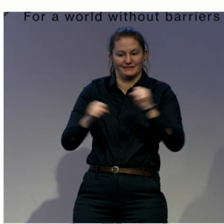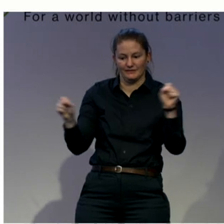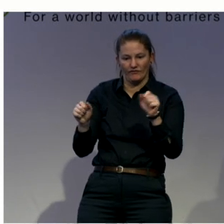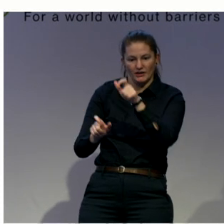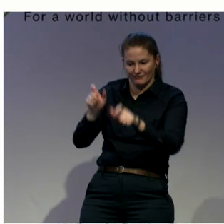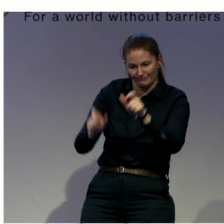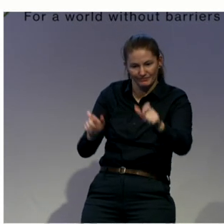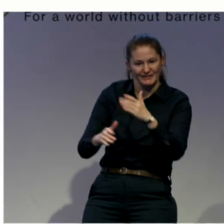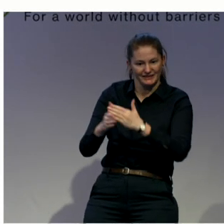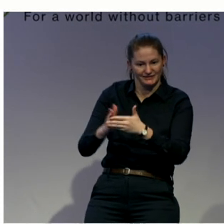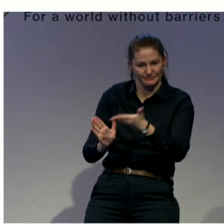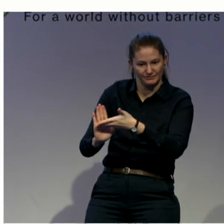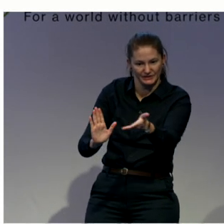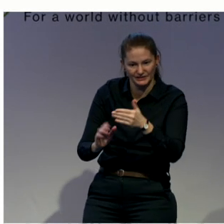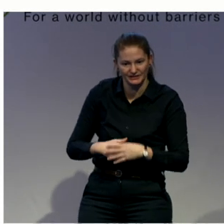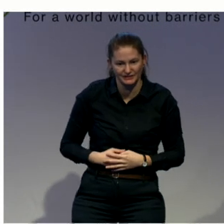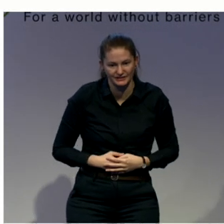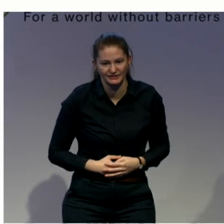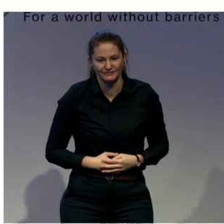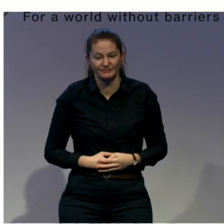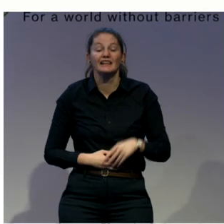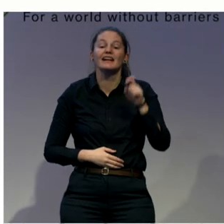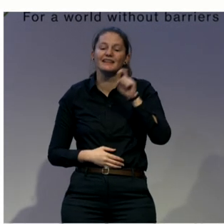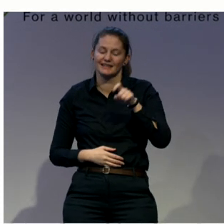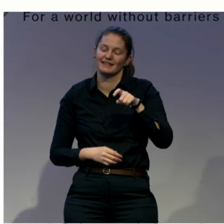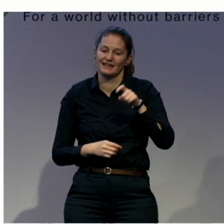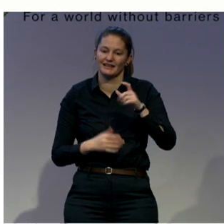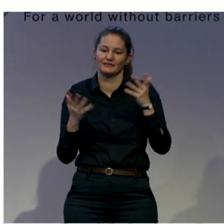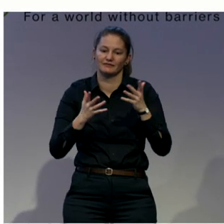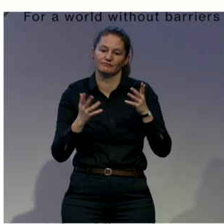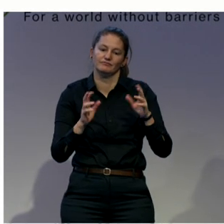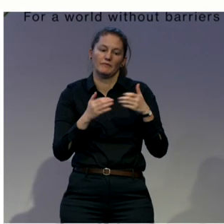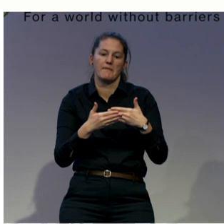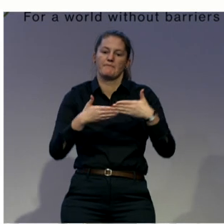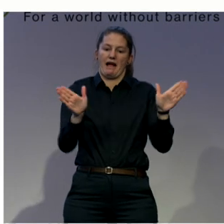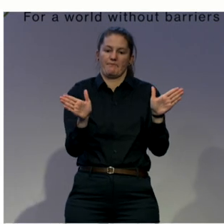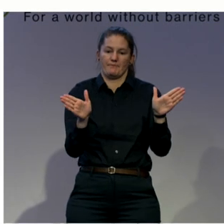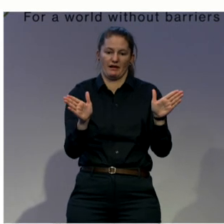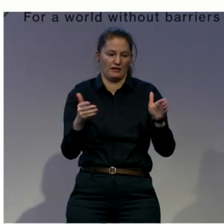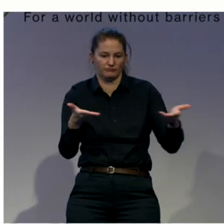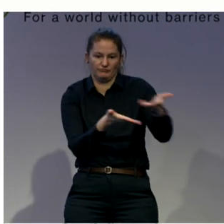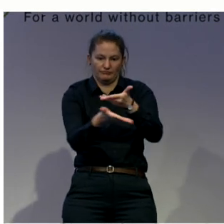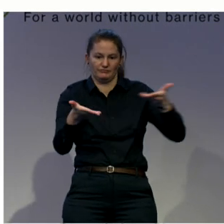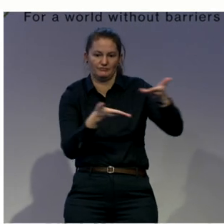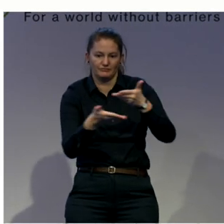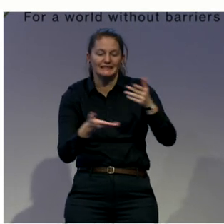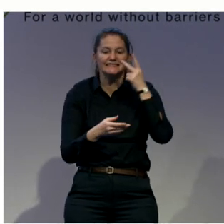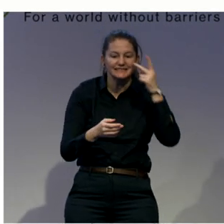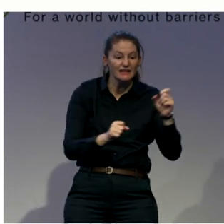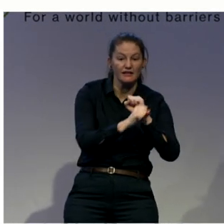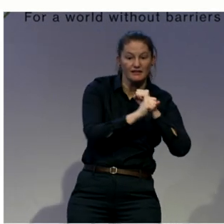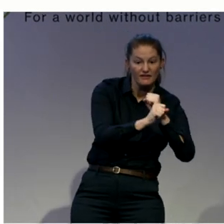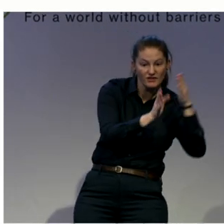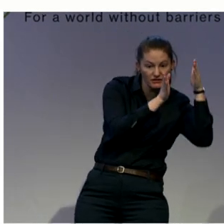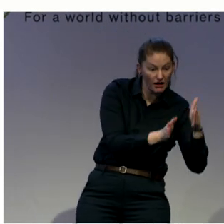evaluate evidence against defendants. So, what does that has to do with